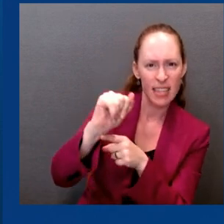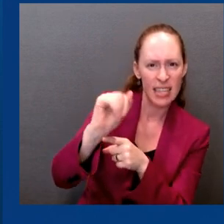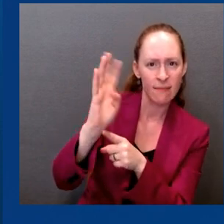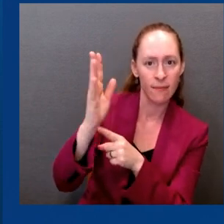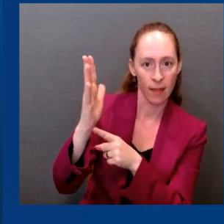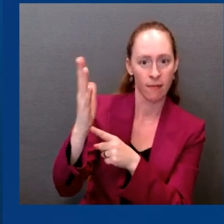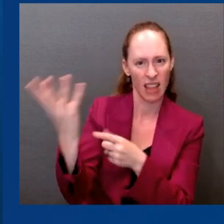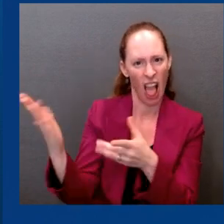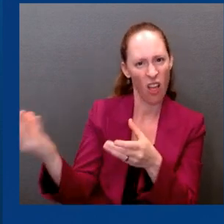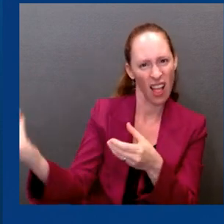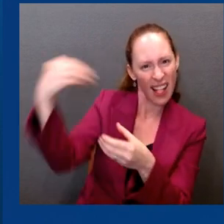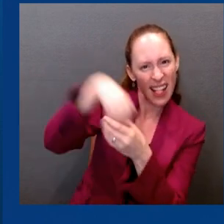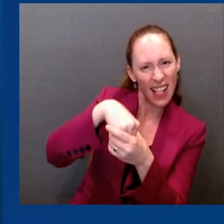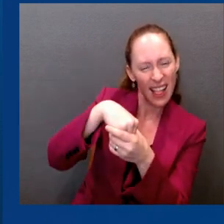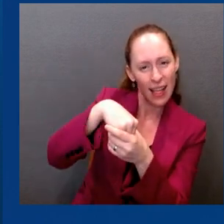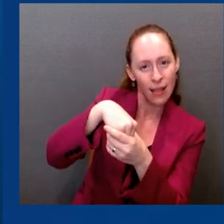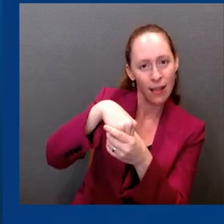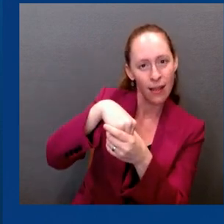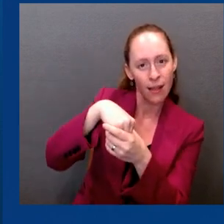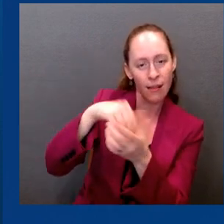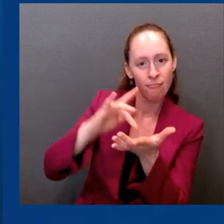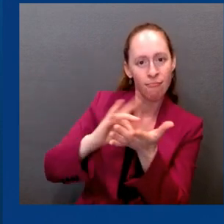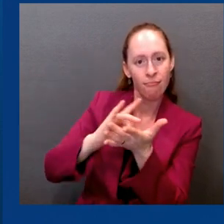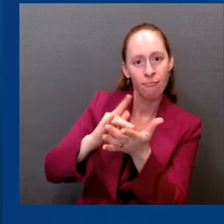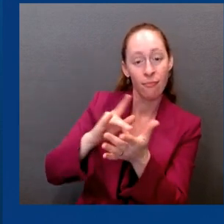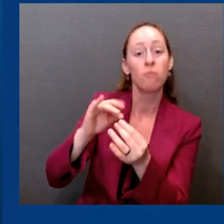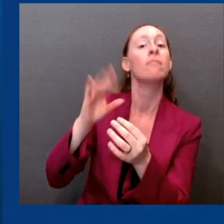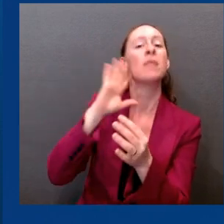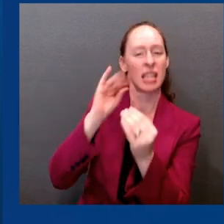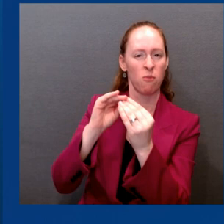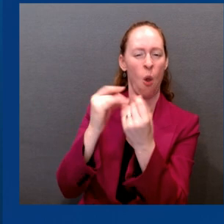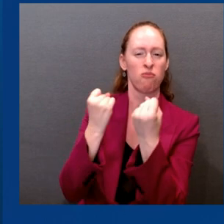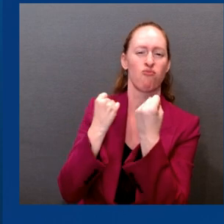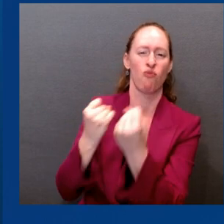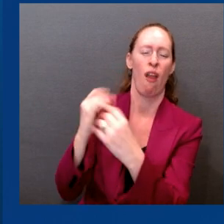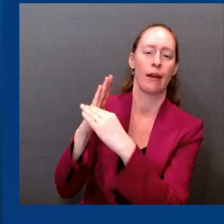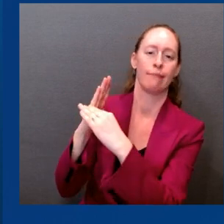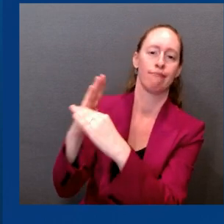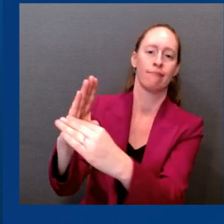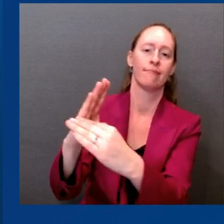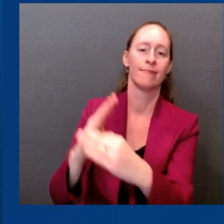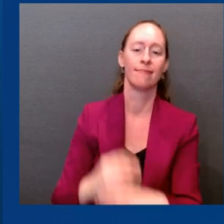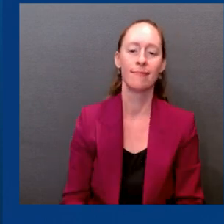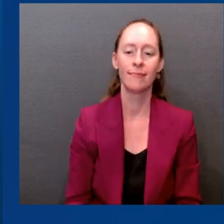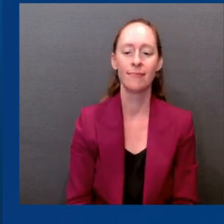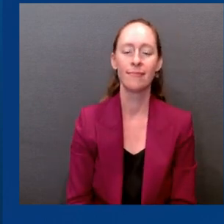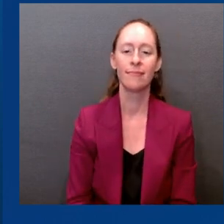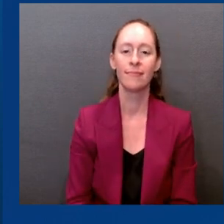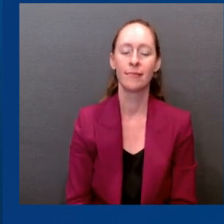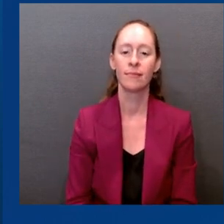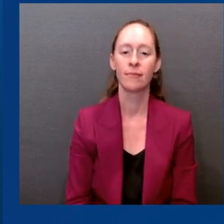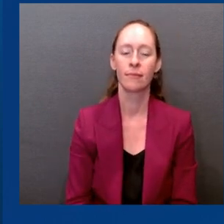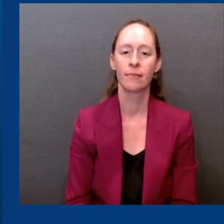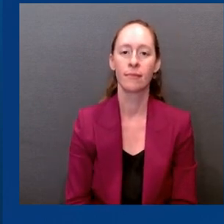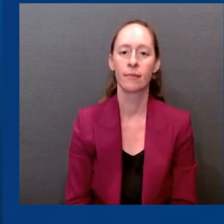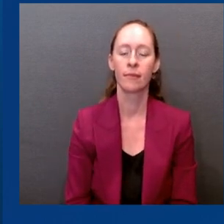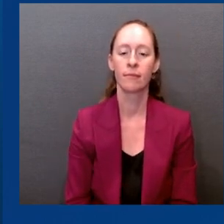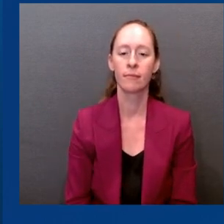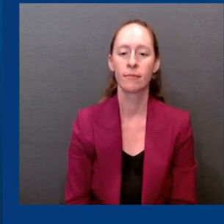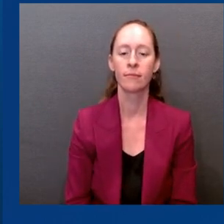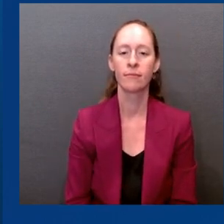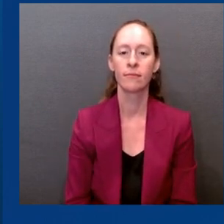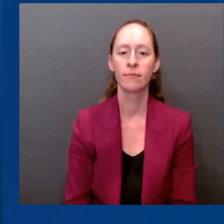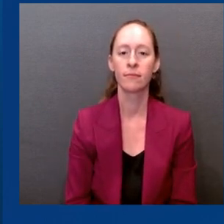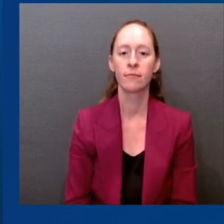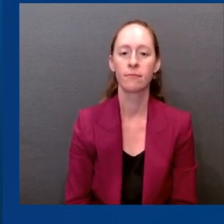Finally, modeling projections show that an uptake of updated COVID-19 vaccine doses similar to an annual flu vaccine coverage